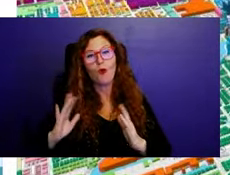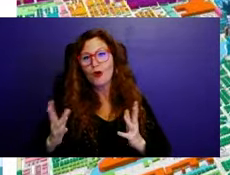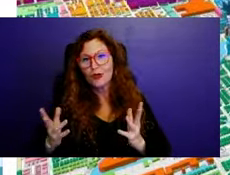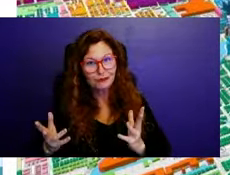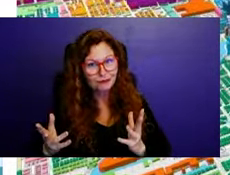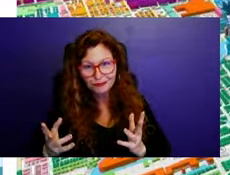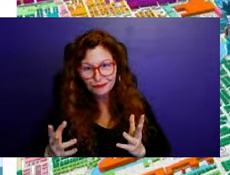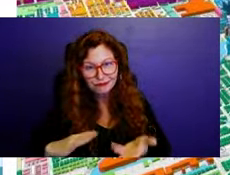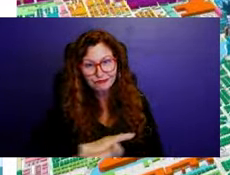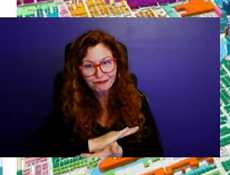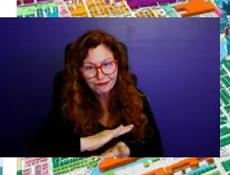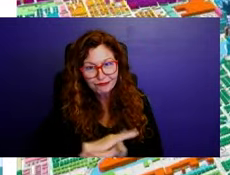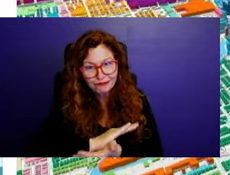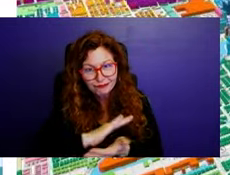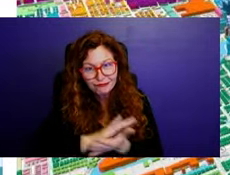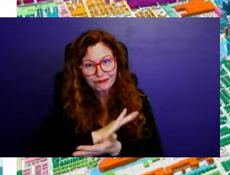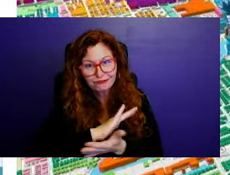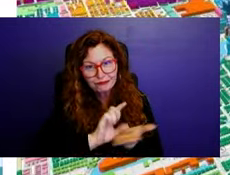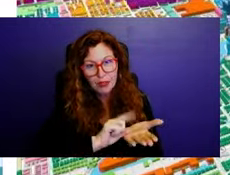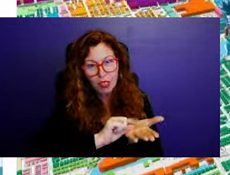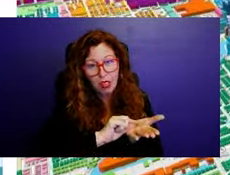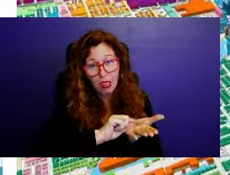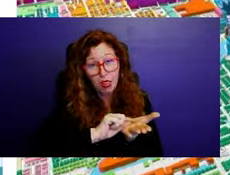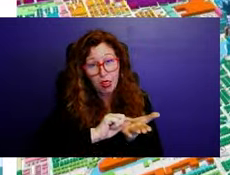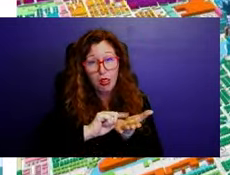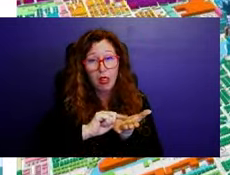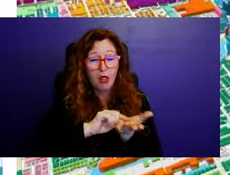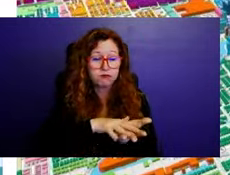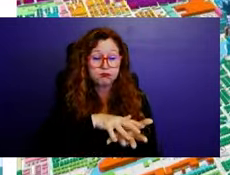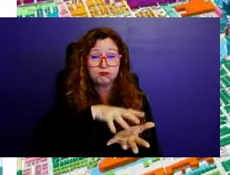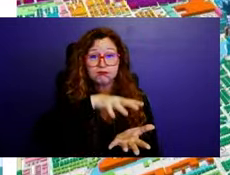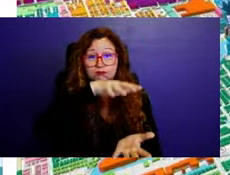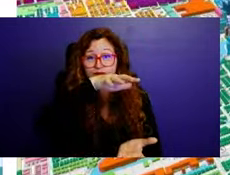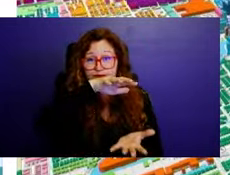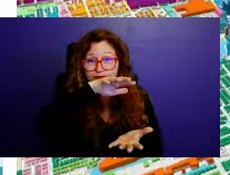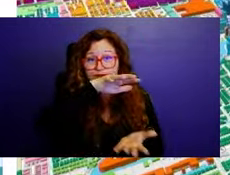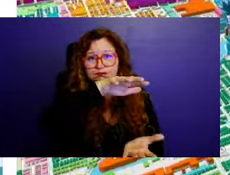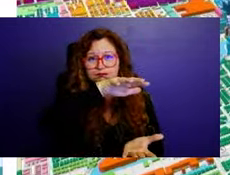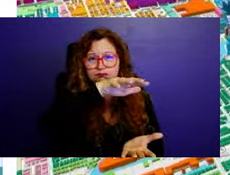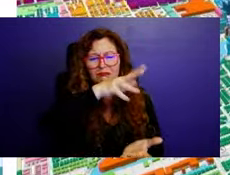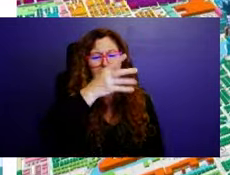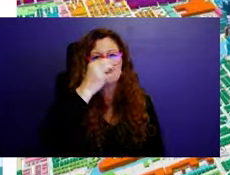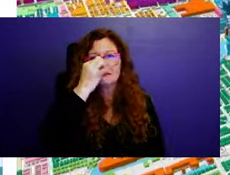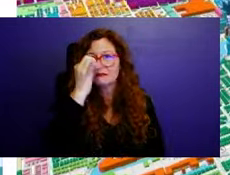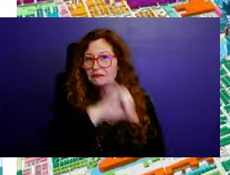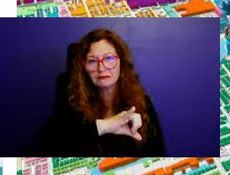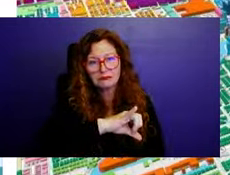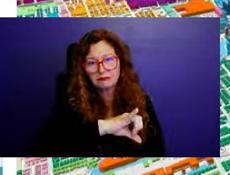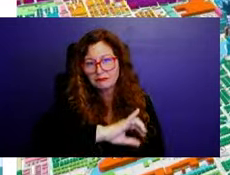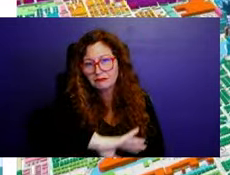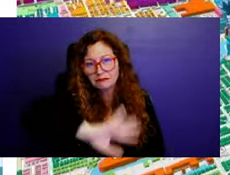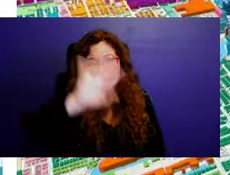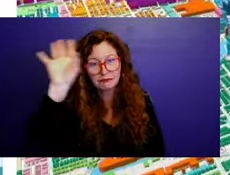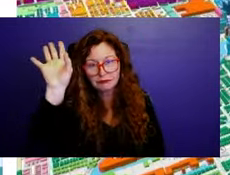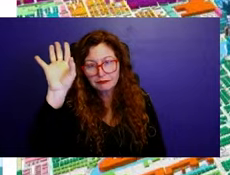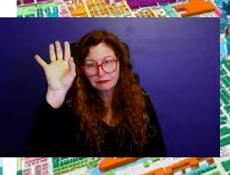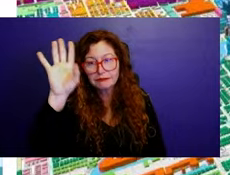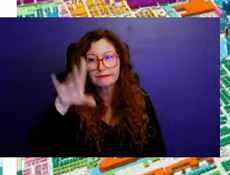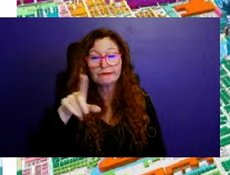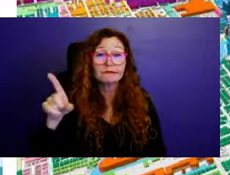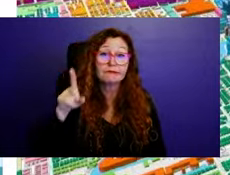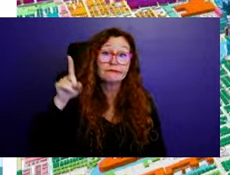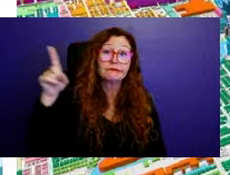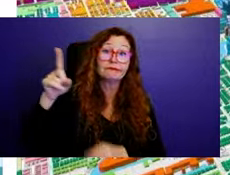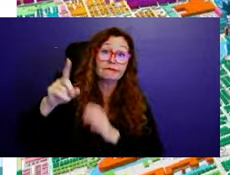sets of plans that were each 50 pages long, very inefficient process coming from the, the developer to distributing